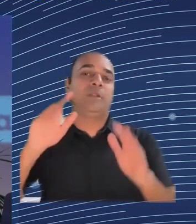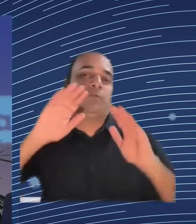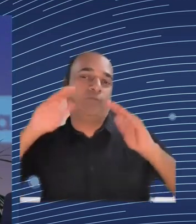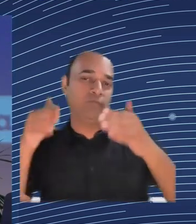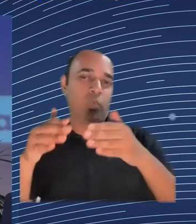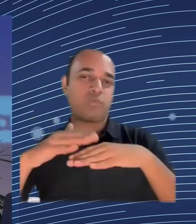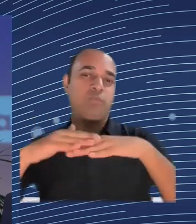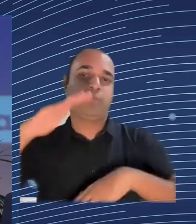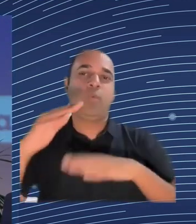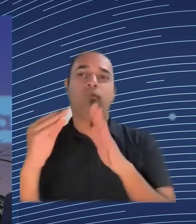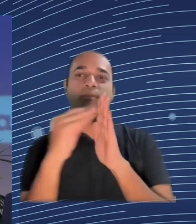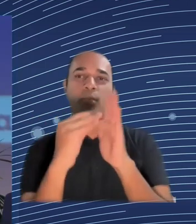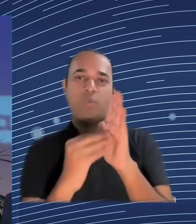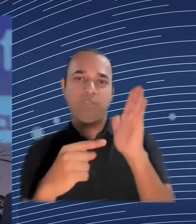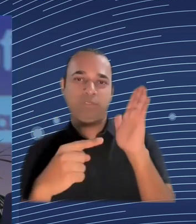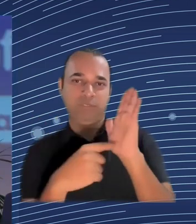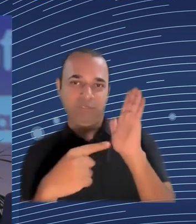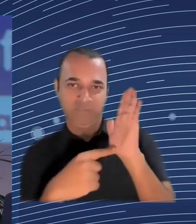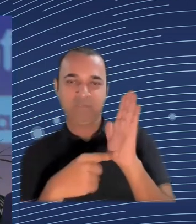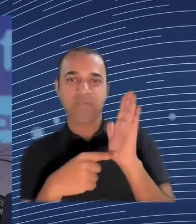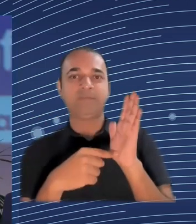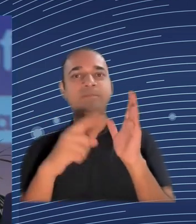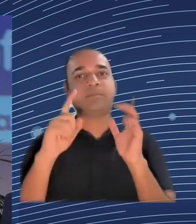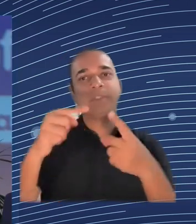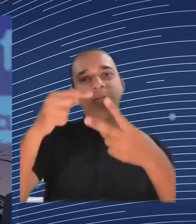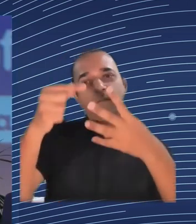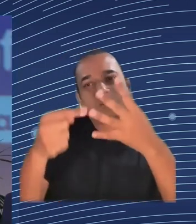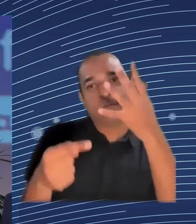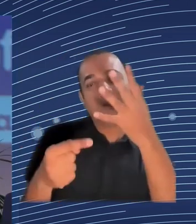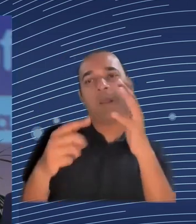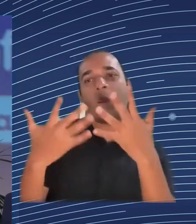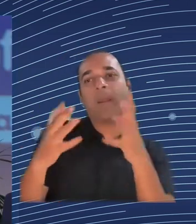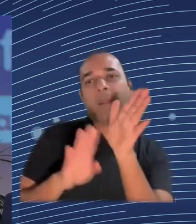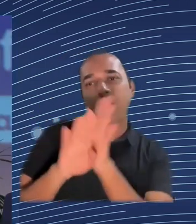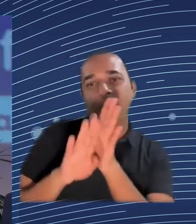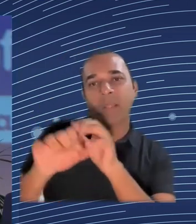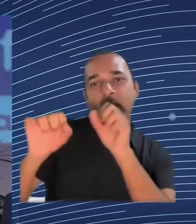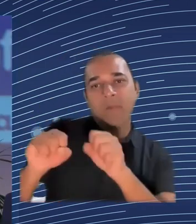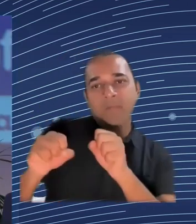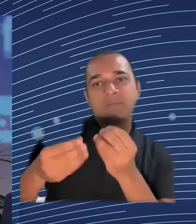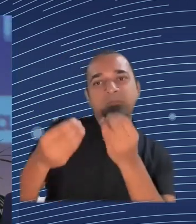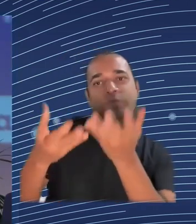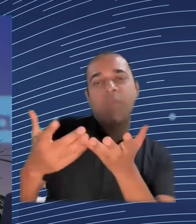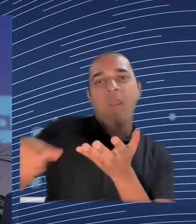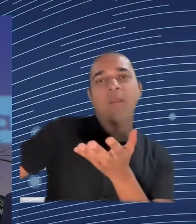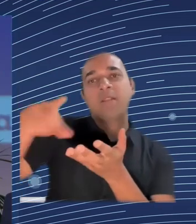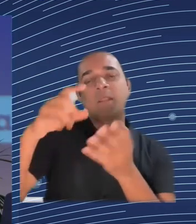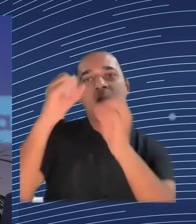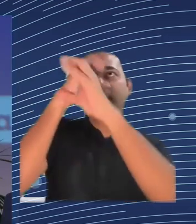ambition on the climate change, on our perspectives, on demographic reality.